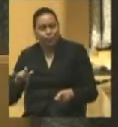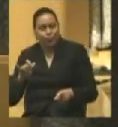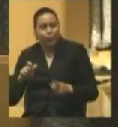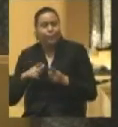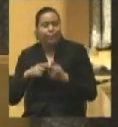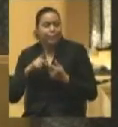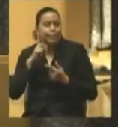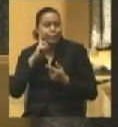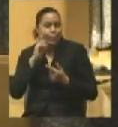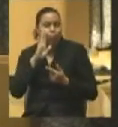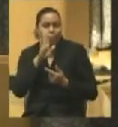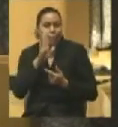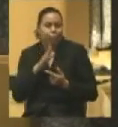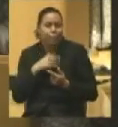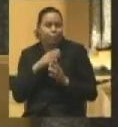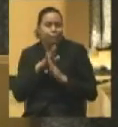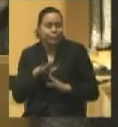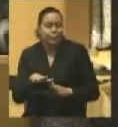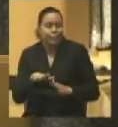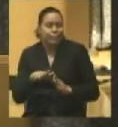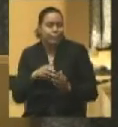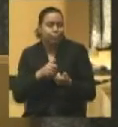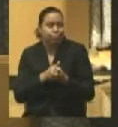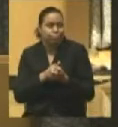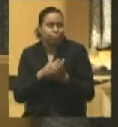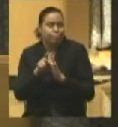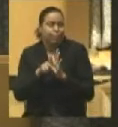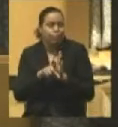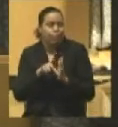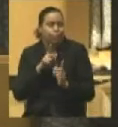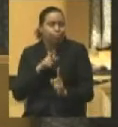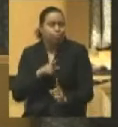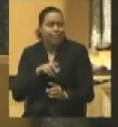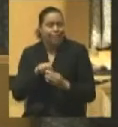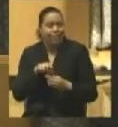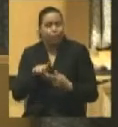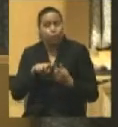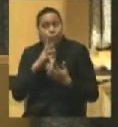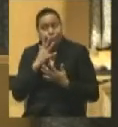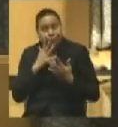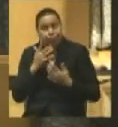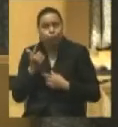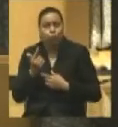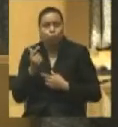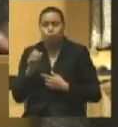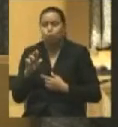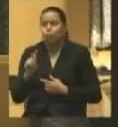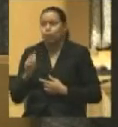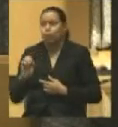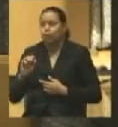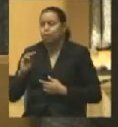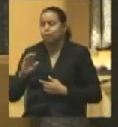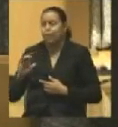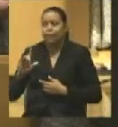probably wouldn't have been a peace platform in the Democratic Party to embarrass George McClellan. And the other